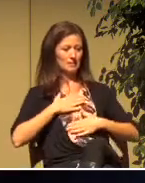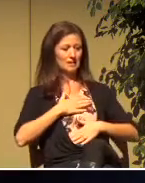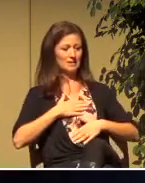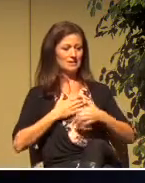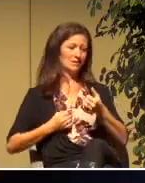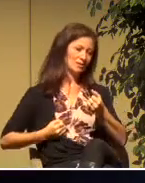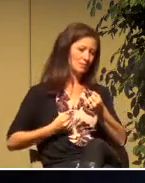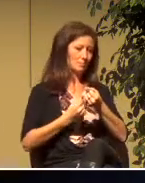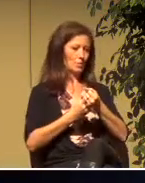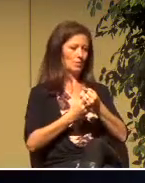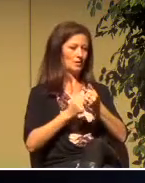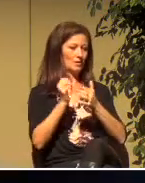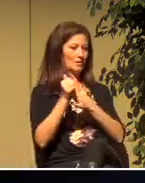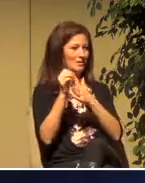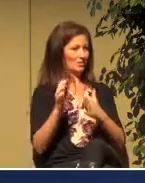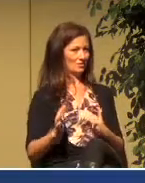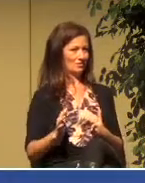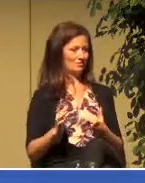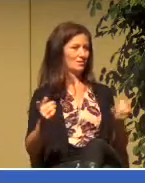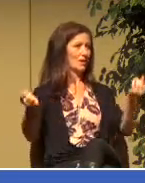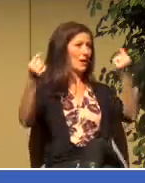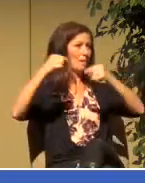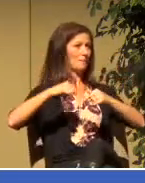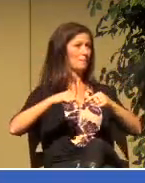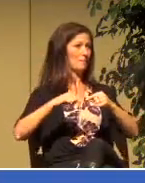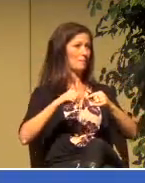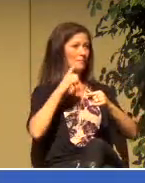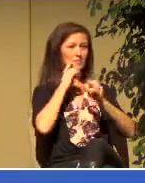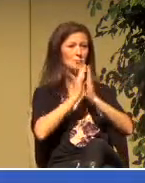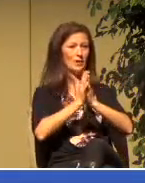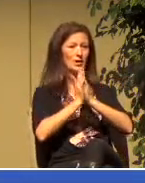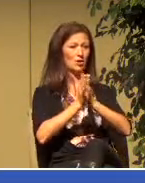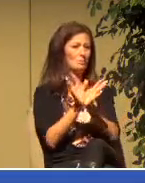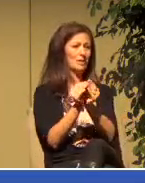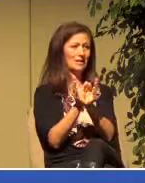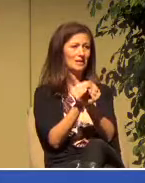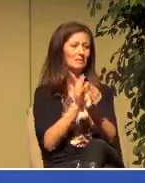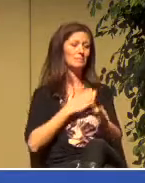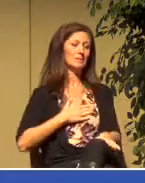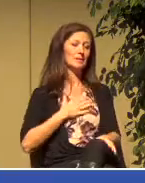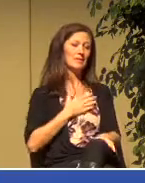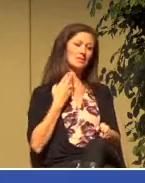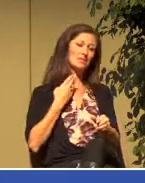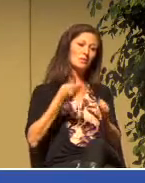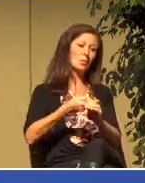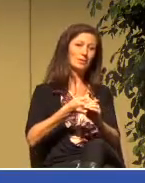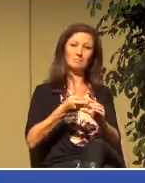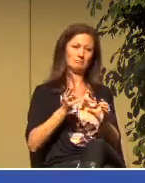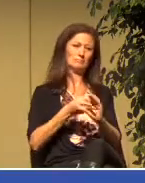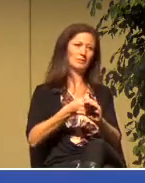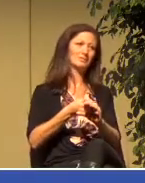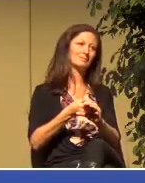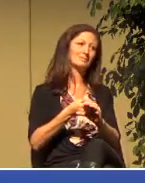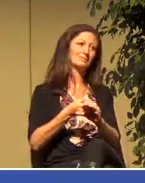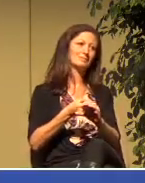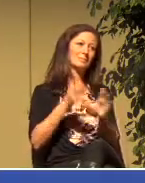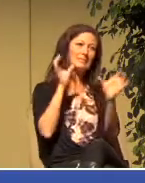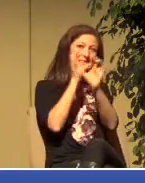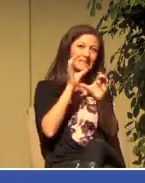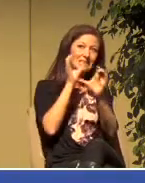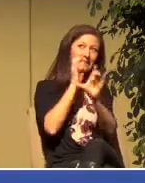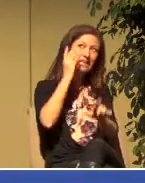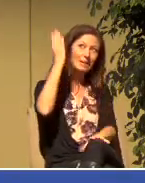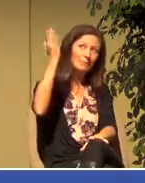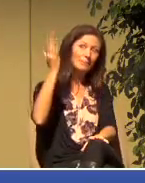please join the prayer meetings please become part of this seek him and expect to hear